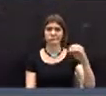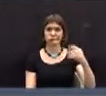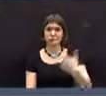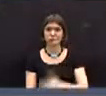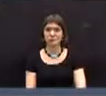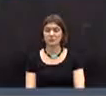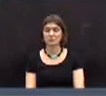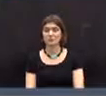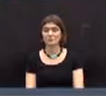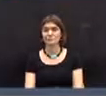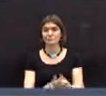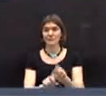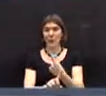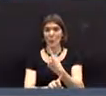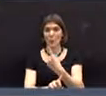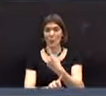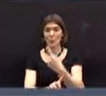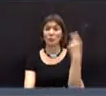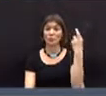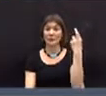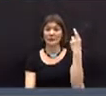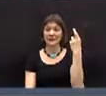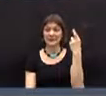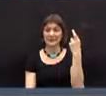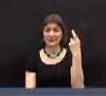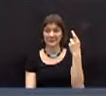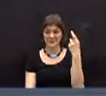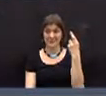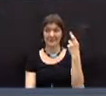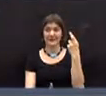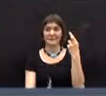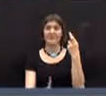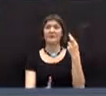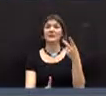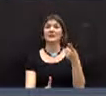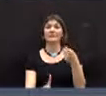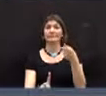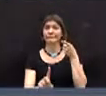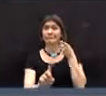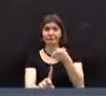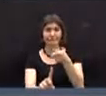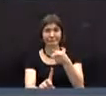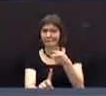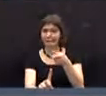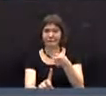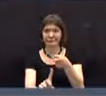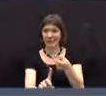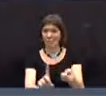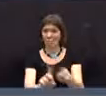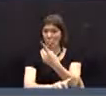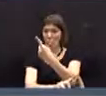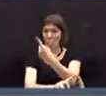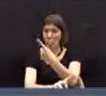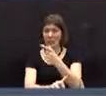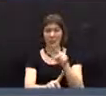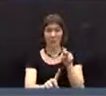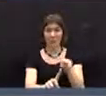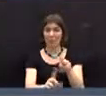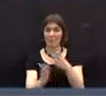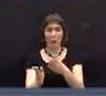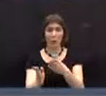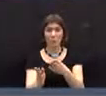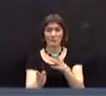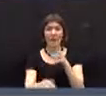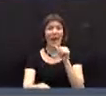Dimes. Uh, and the reason is, is it, it is, it is not germane to the motion. It hasn't been, uh,